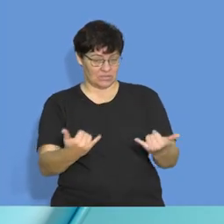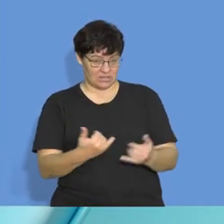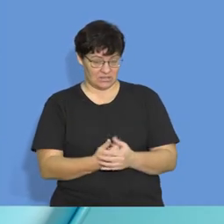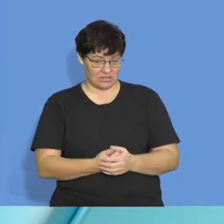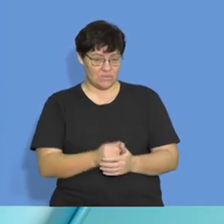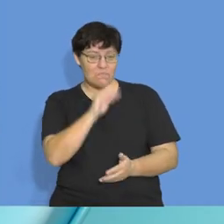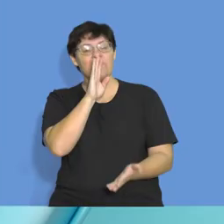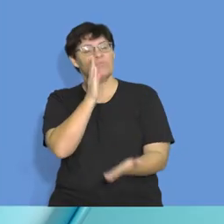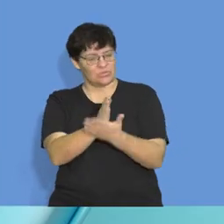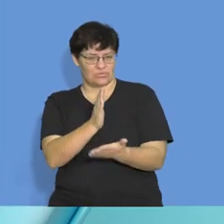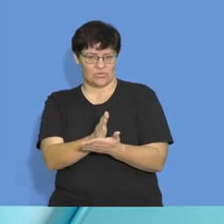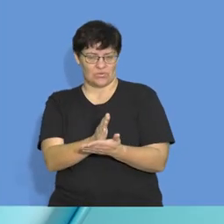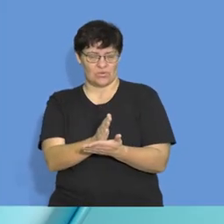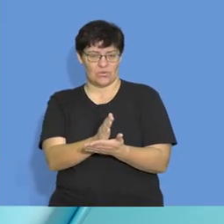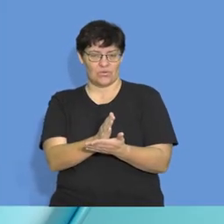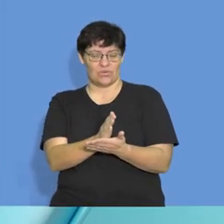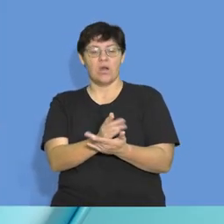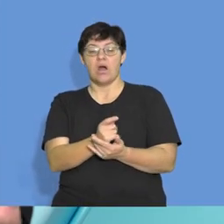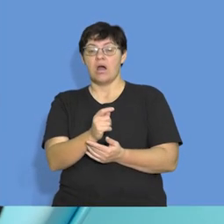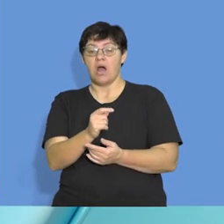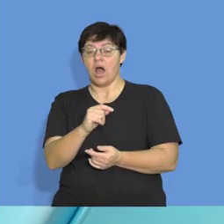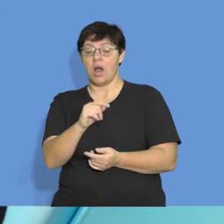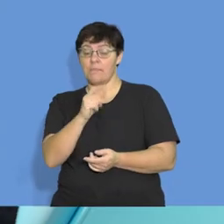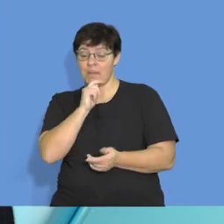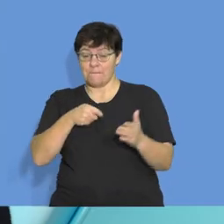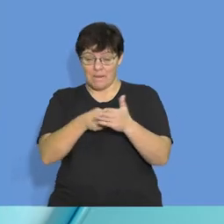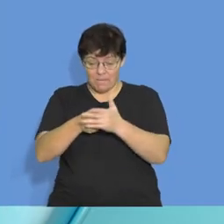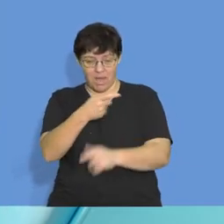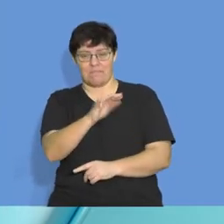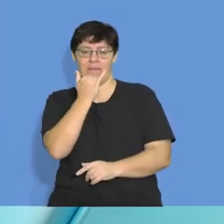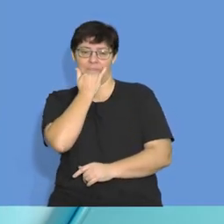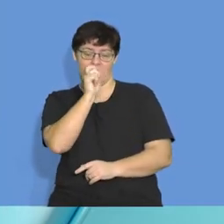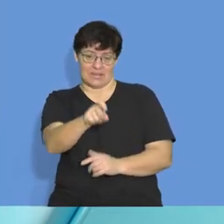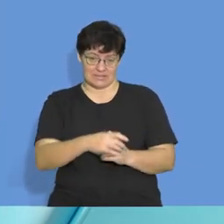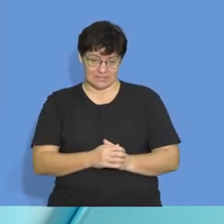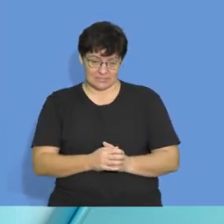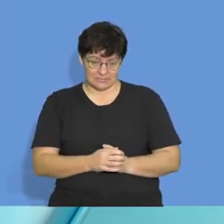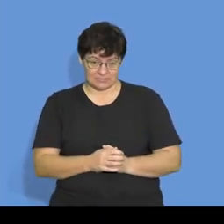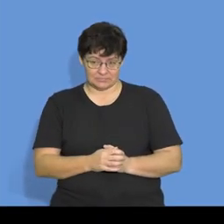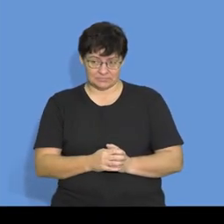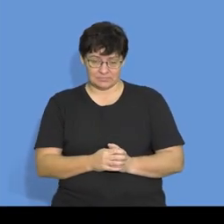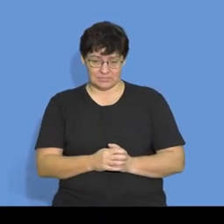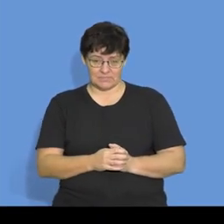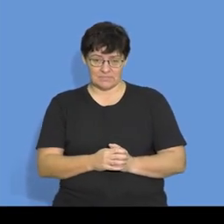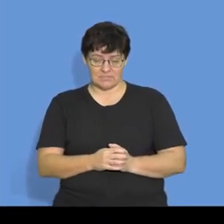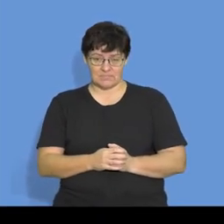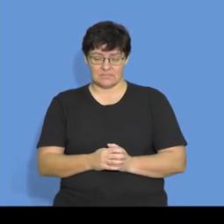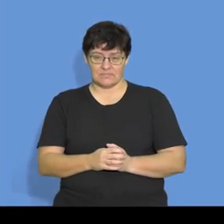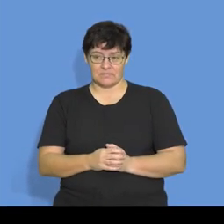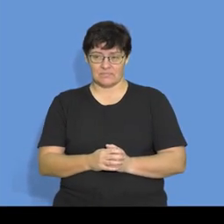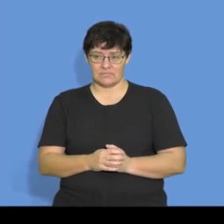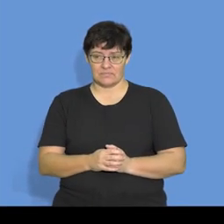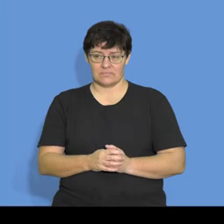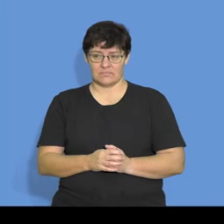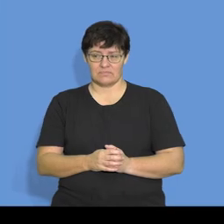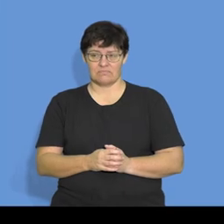ensure that our consumers are kept happy at all times. Right. So, what